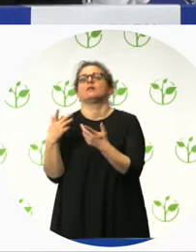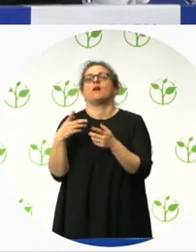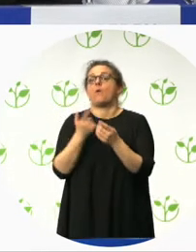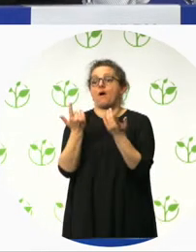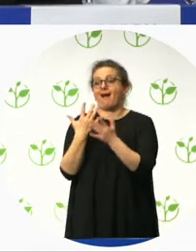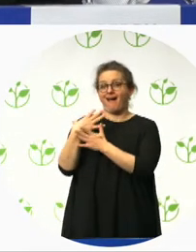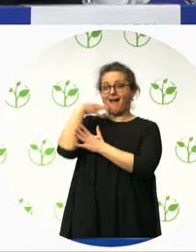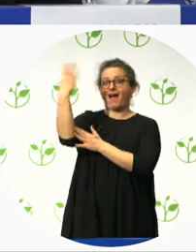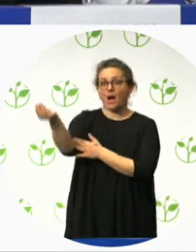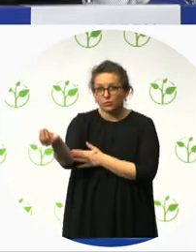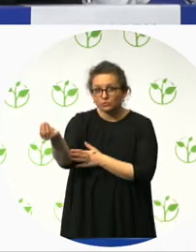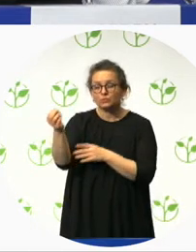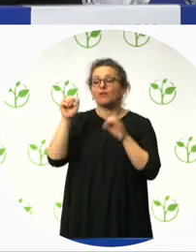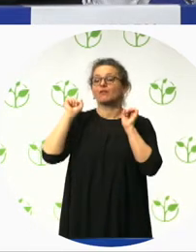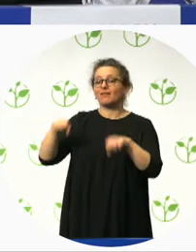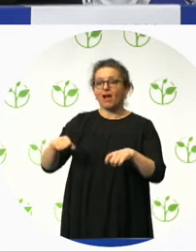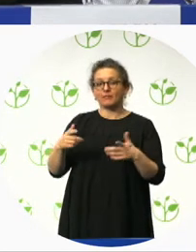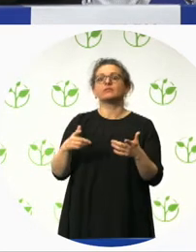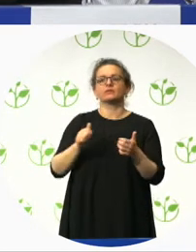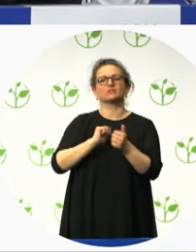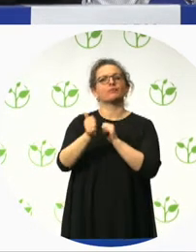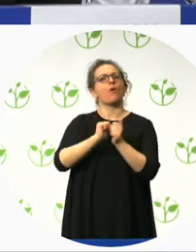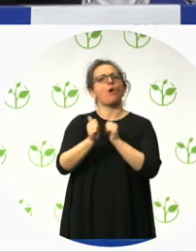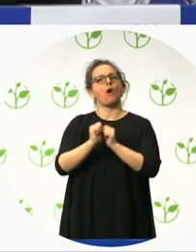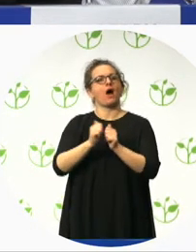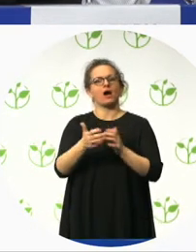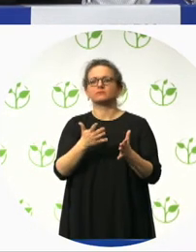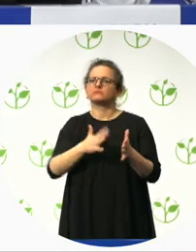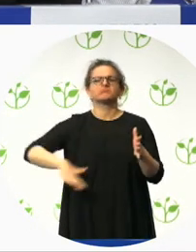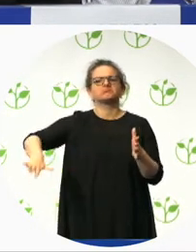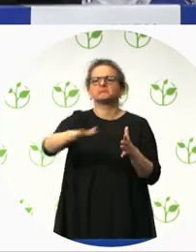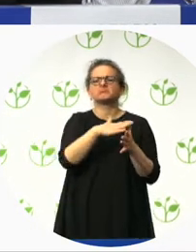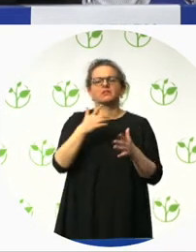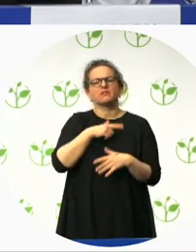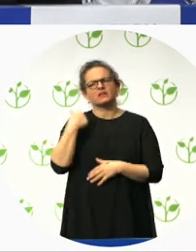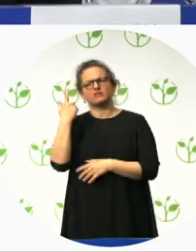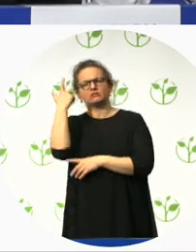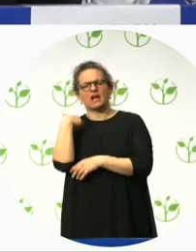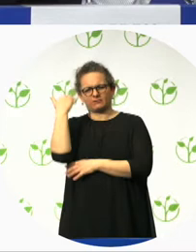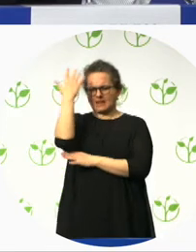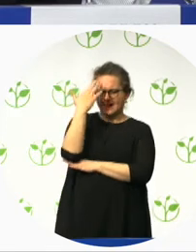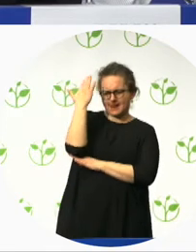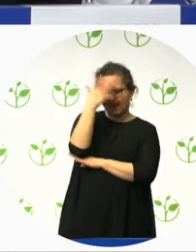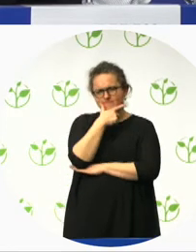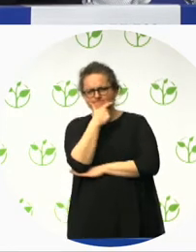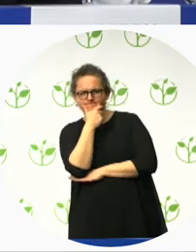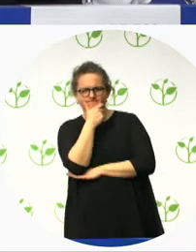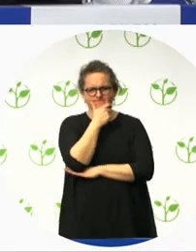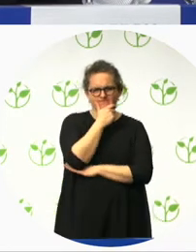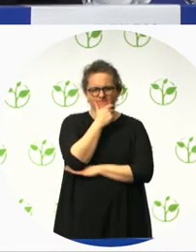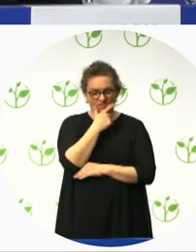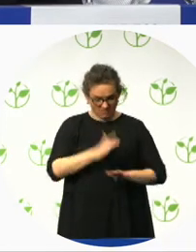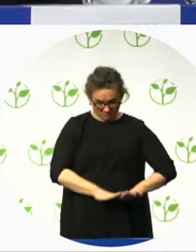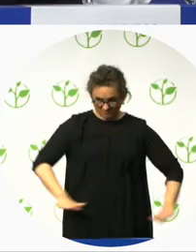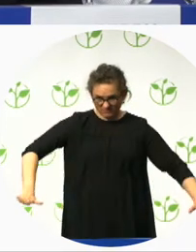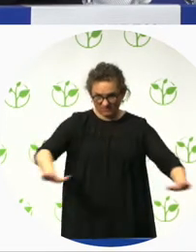athletes. One thing that I learned is, you know, when we started this project we thought, well, it should be a soft surface. But no, they want a hard